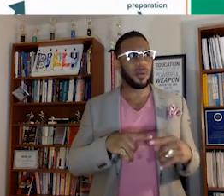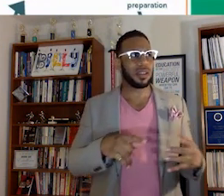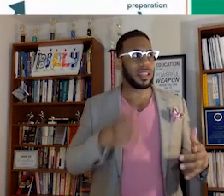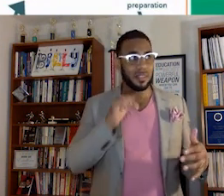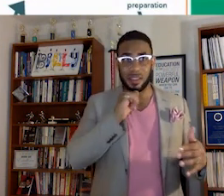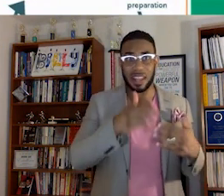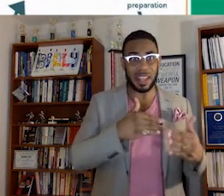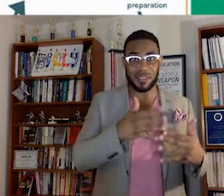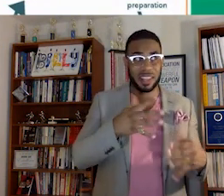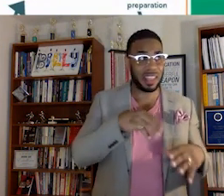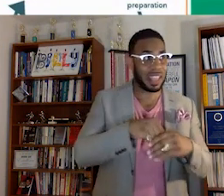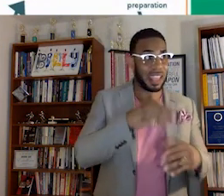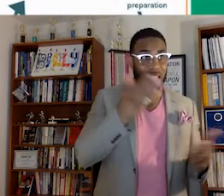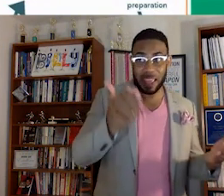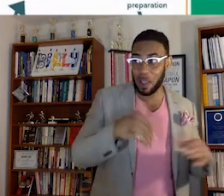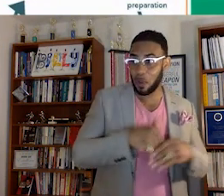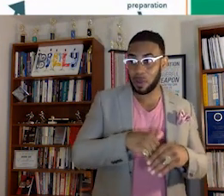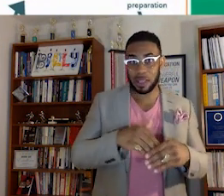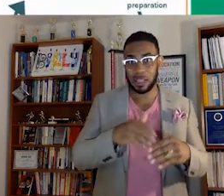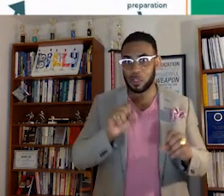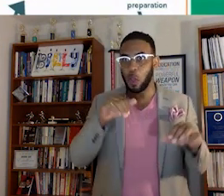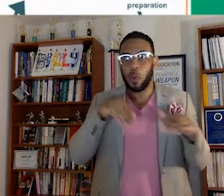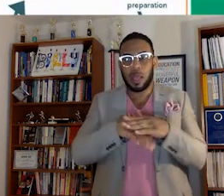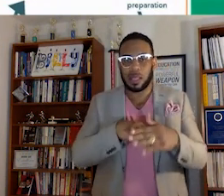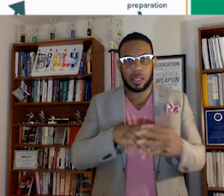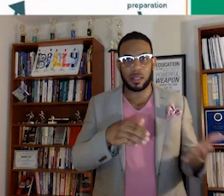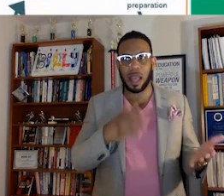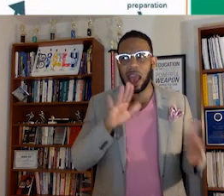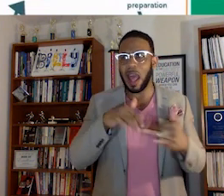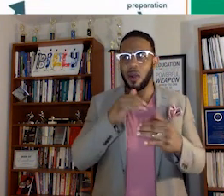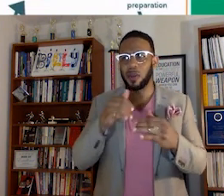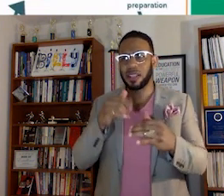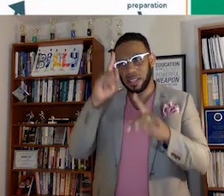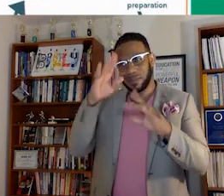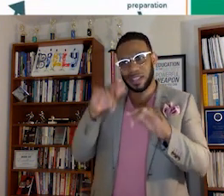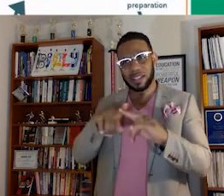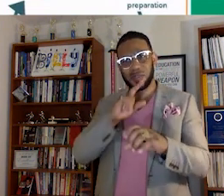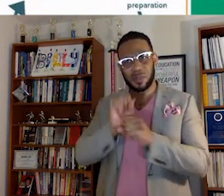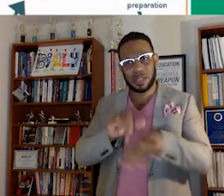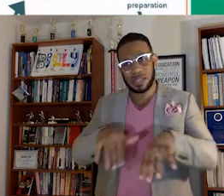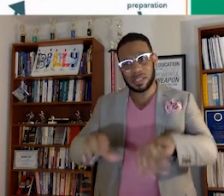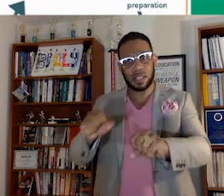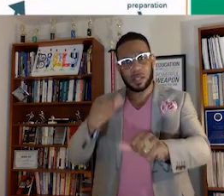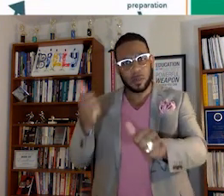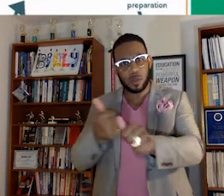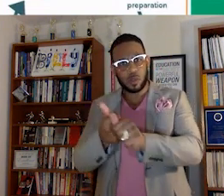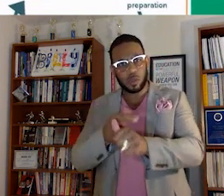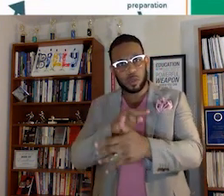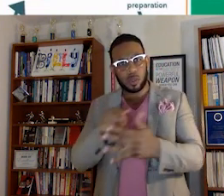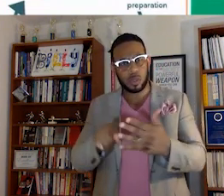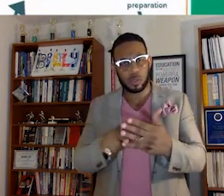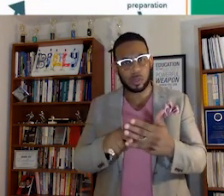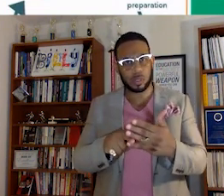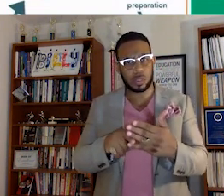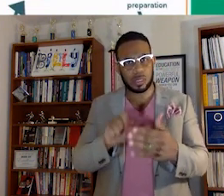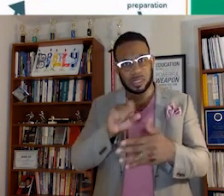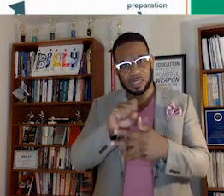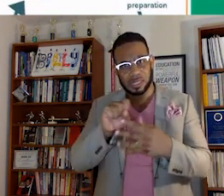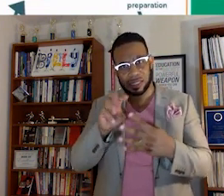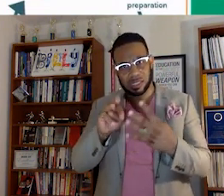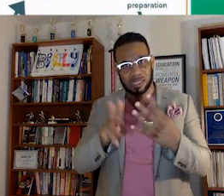if they're not even engaging here when it's so accessible, how do we expect them to really pursue STEM roles